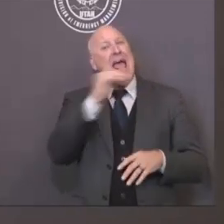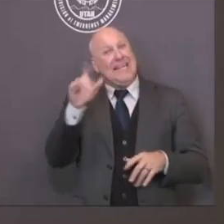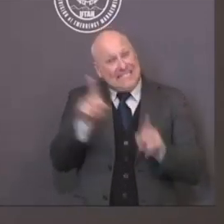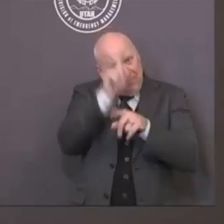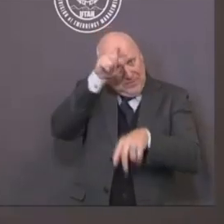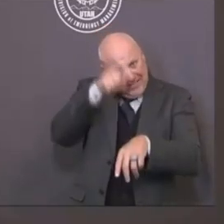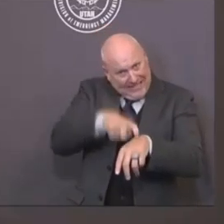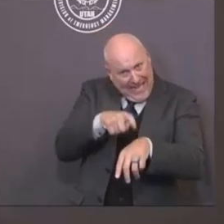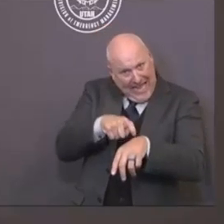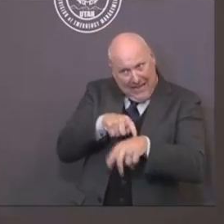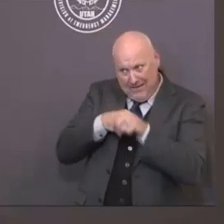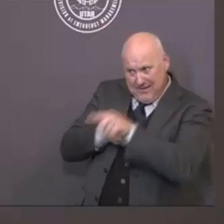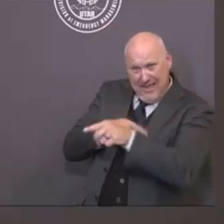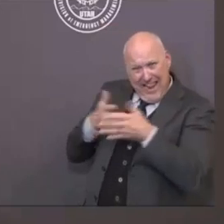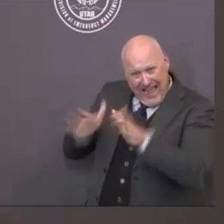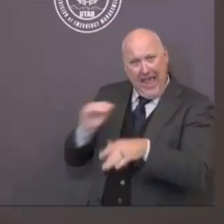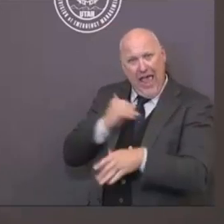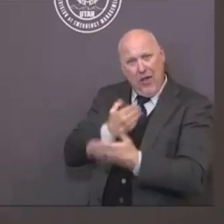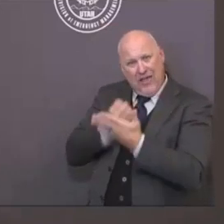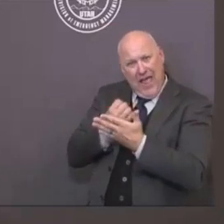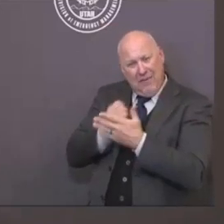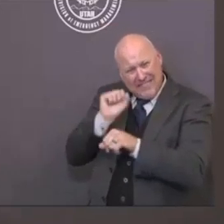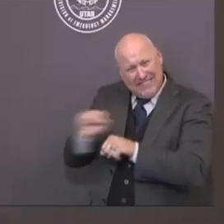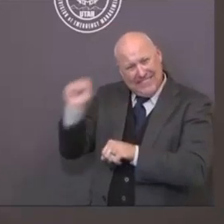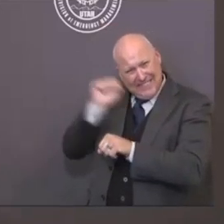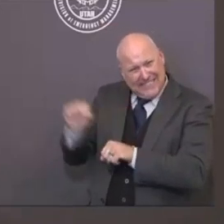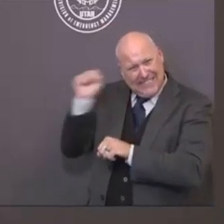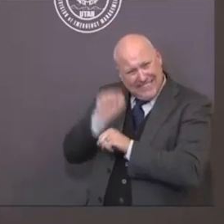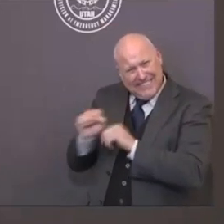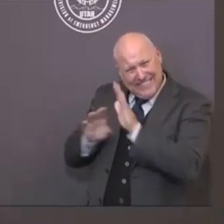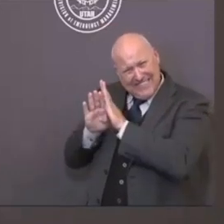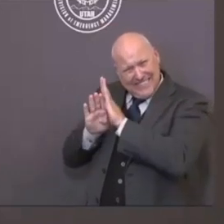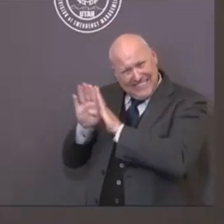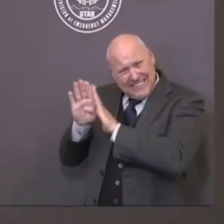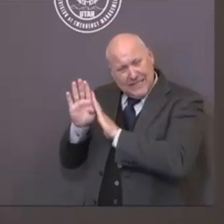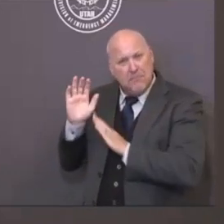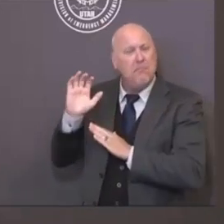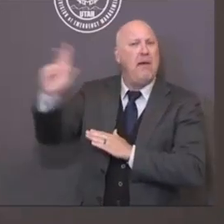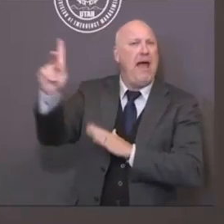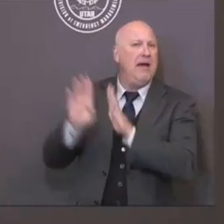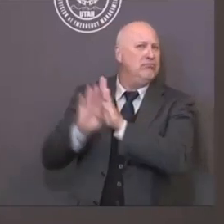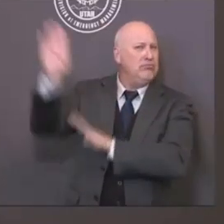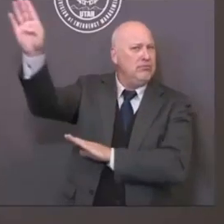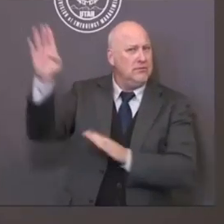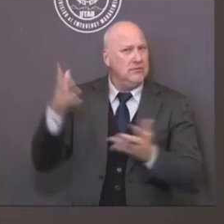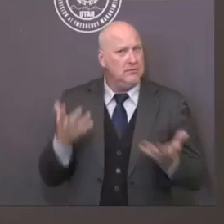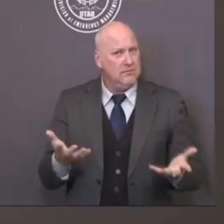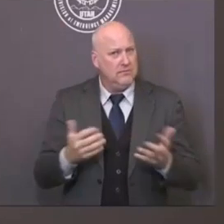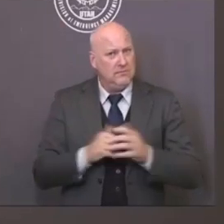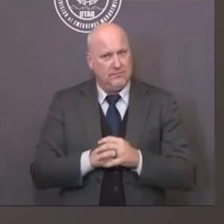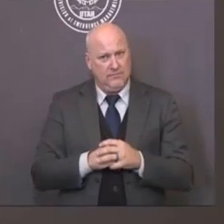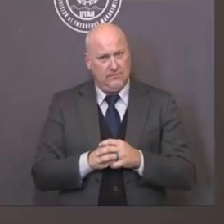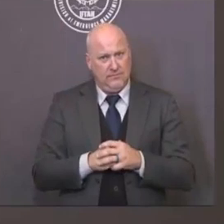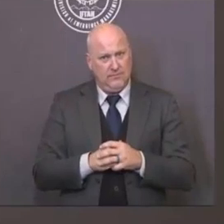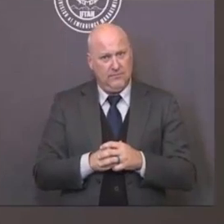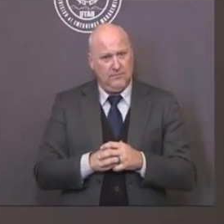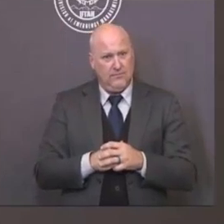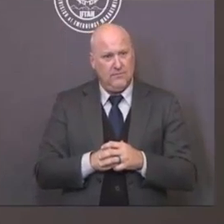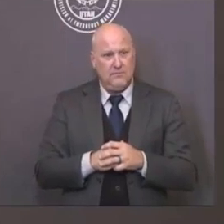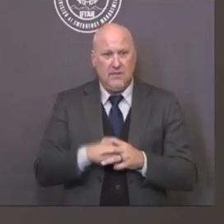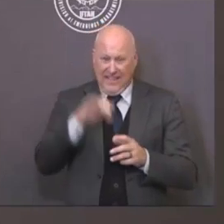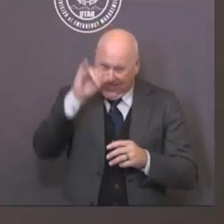the robust number one best economy in America that we had before this pandemic hit. That should be our goal.